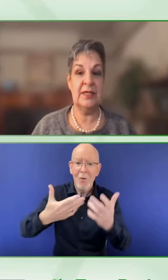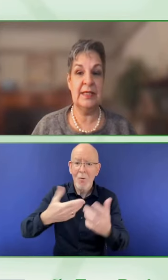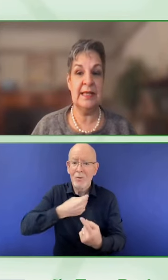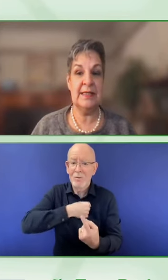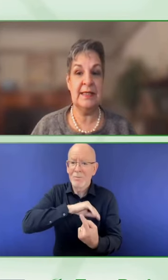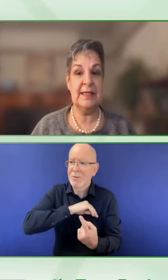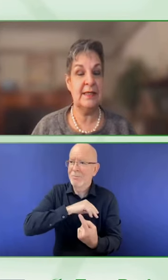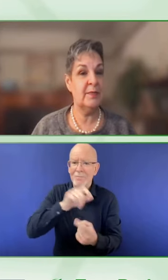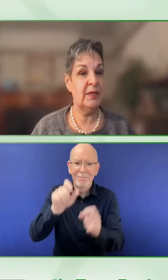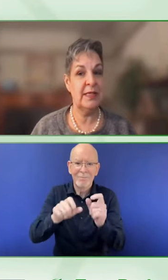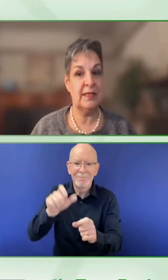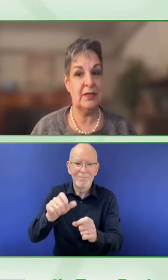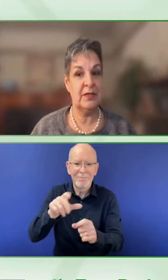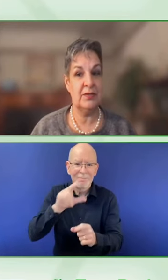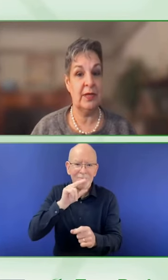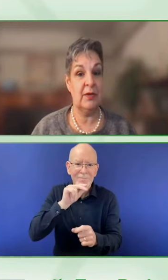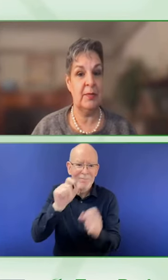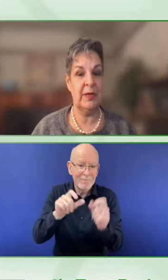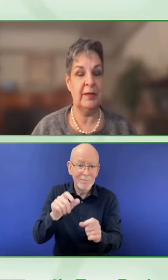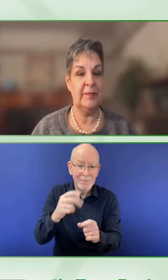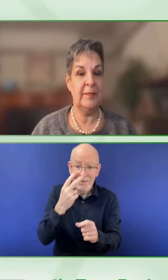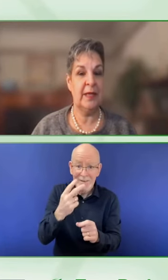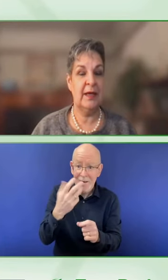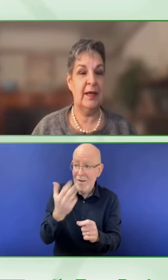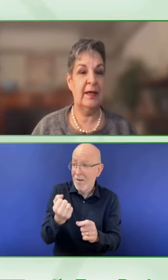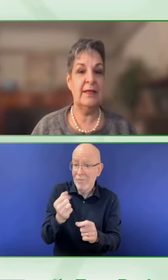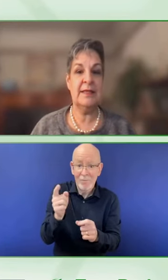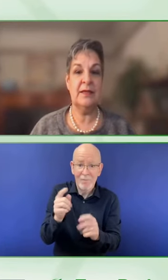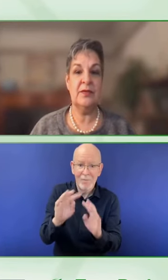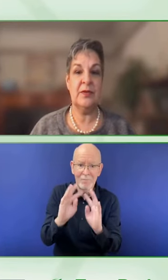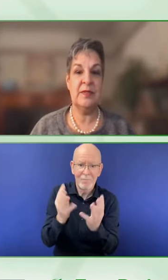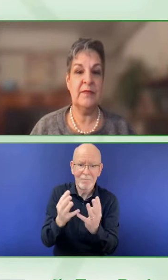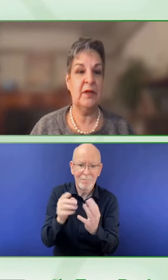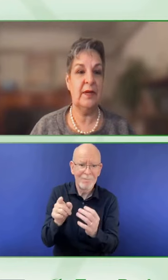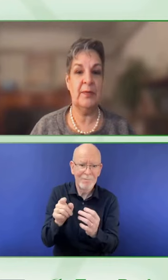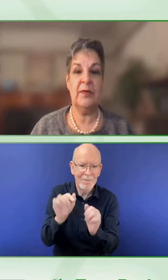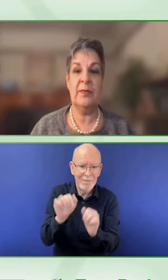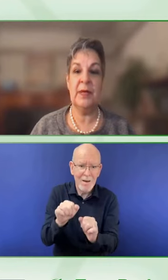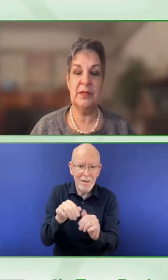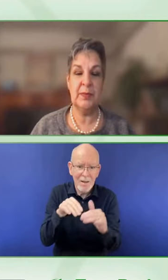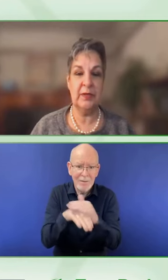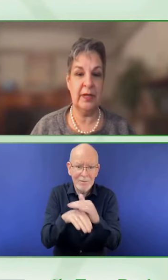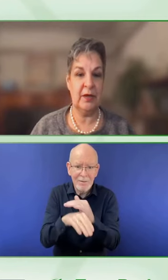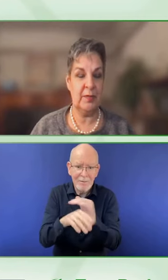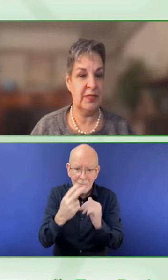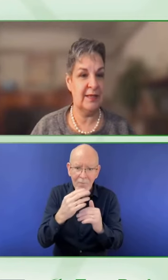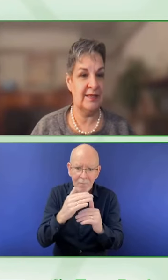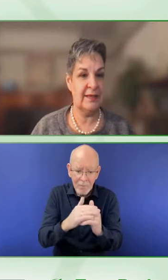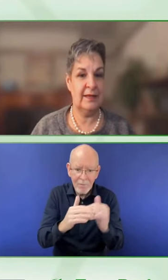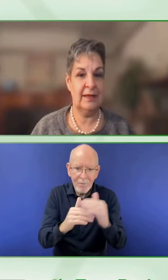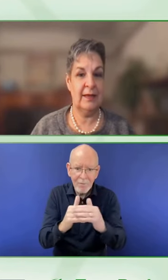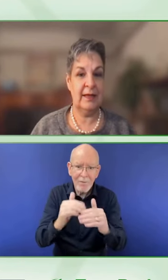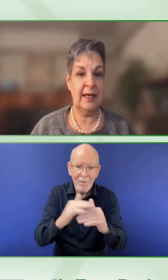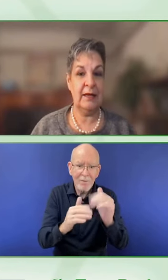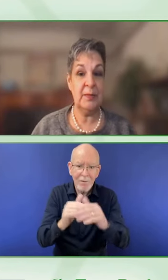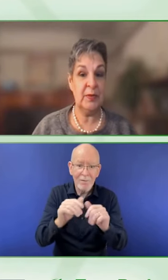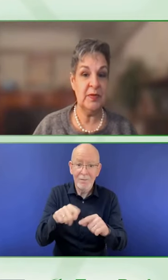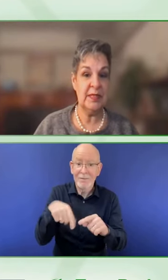organization attends an accessibility session during onboarding. And this intro is followed up with multiple learning options.